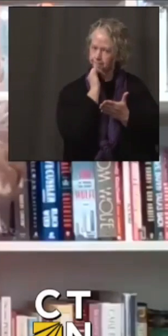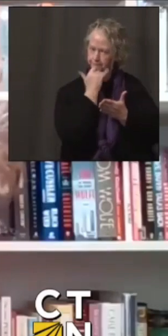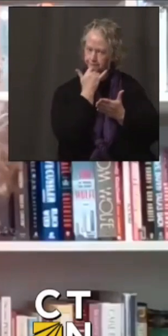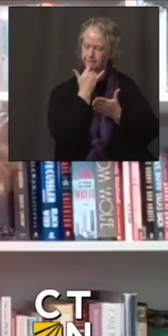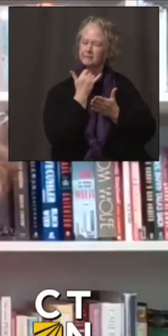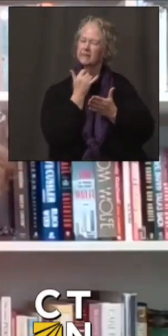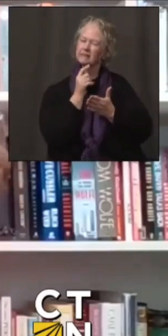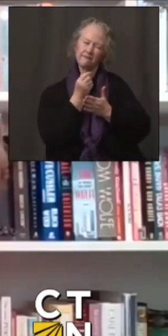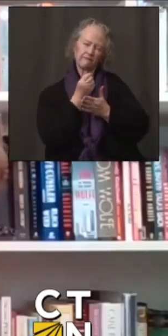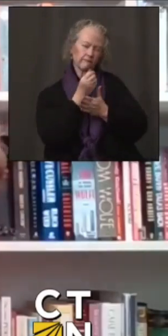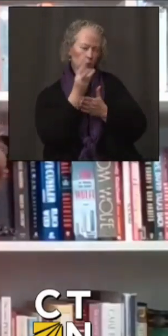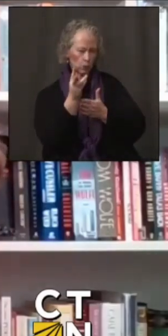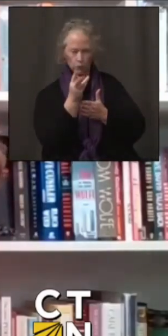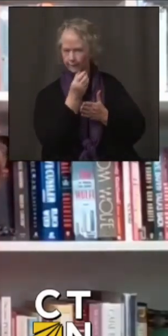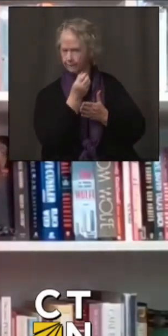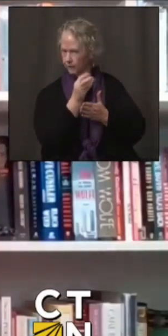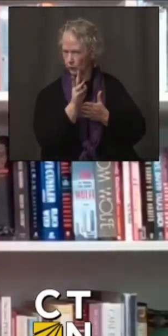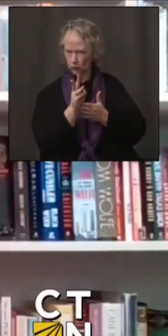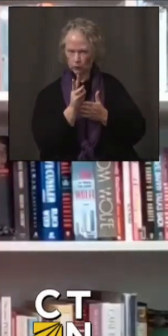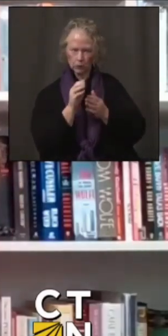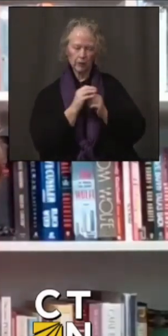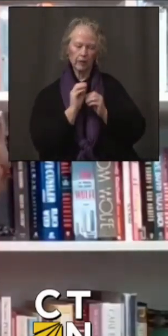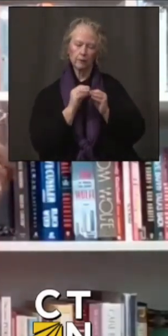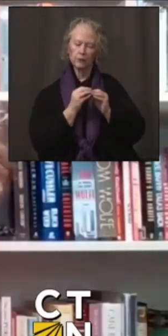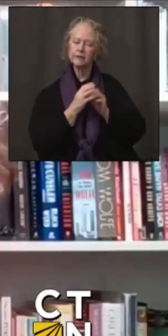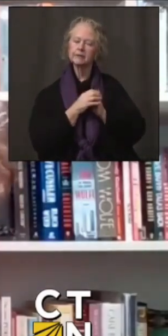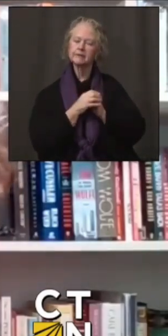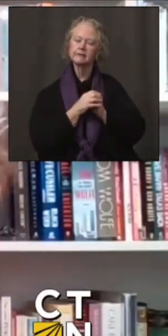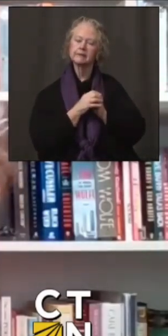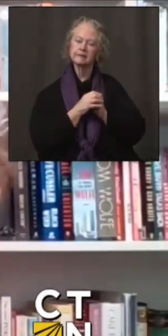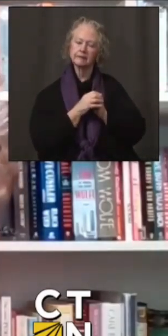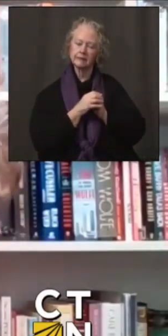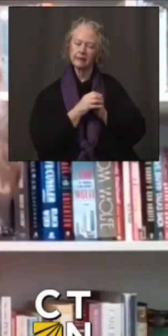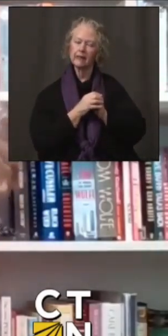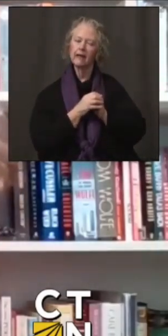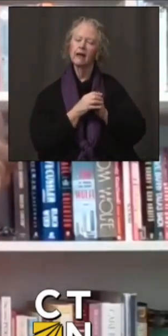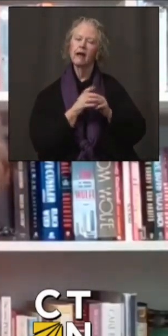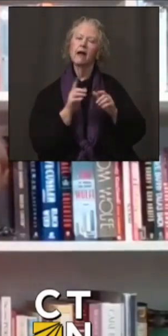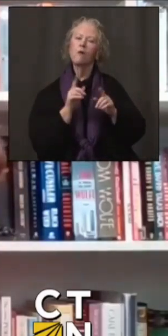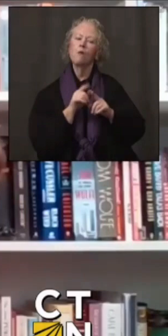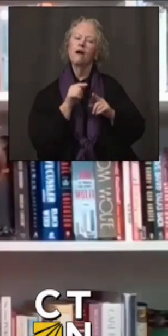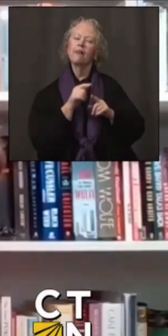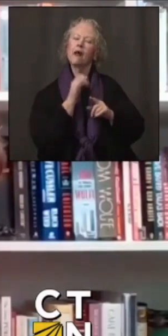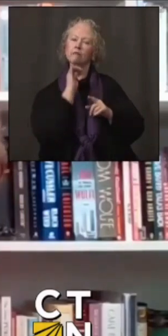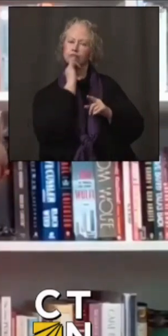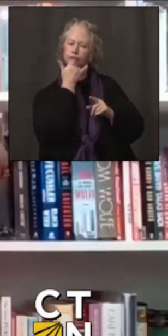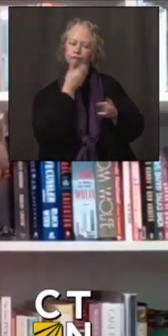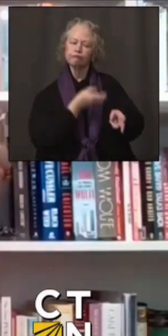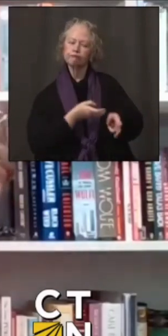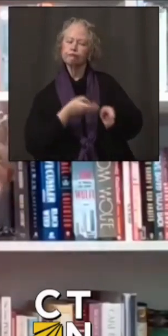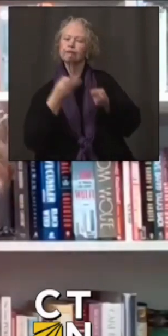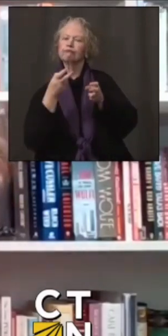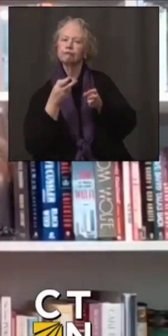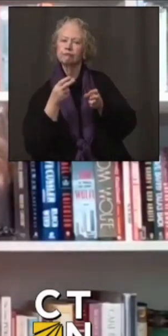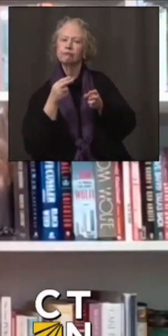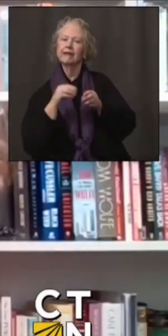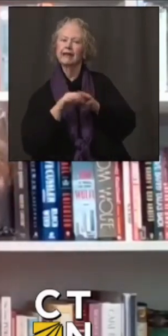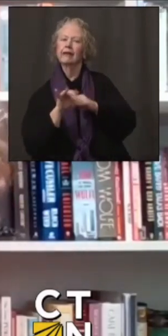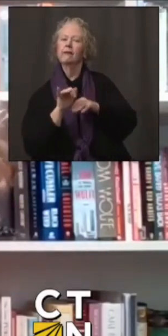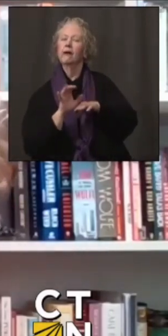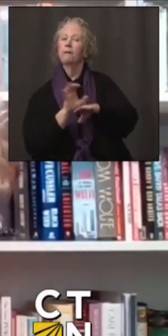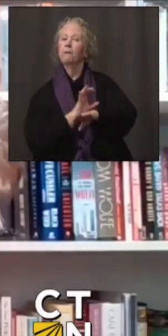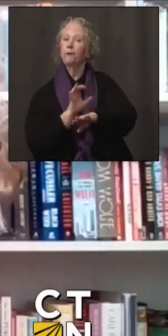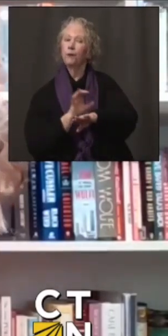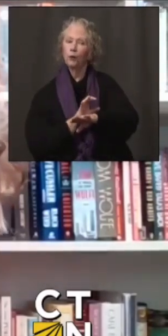small numbers, as you point out, of rosters that were mistakenly uploaded, and some people who got a vaccine